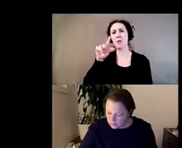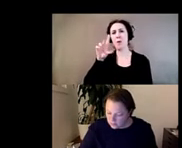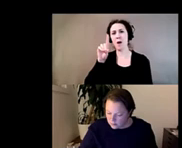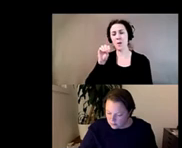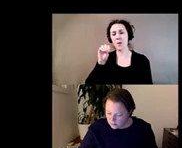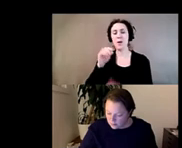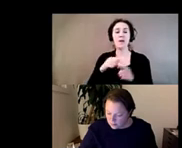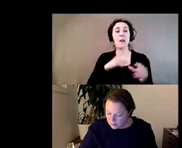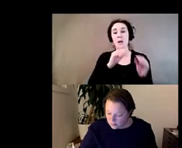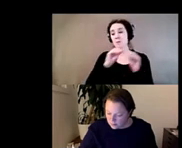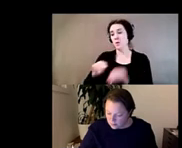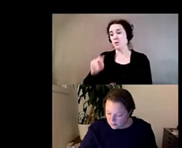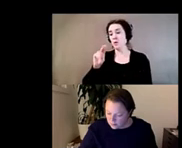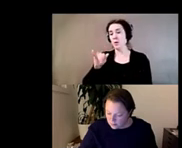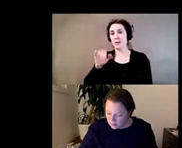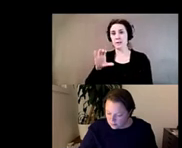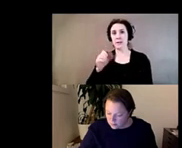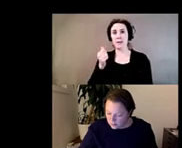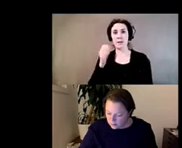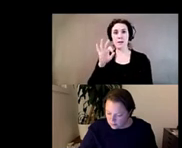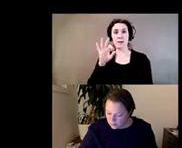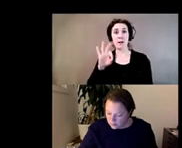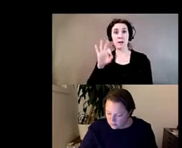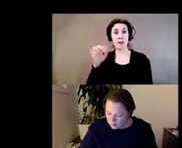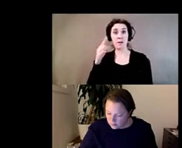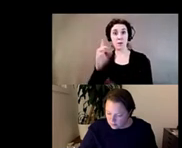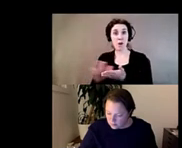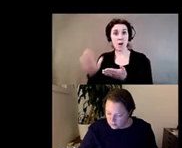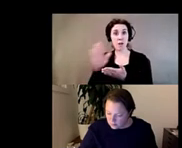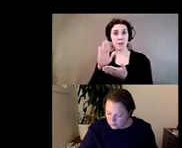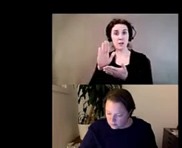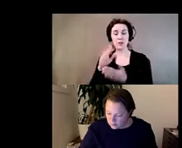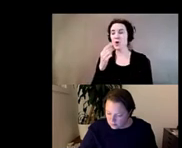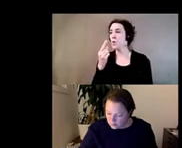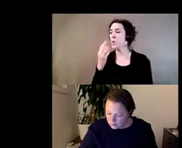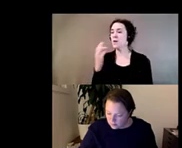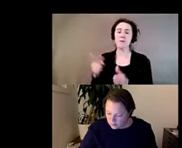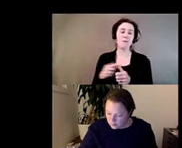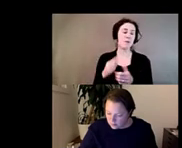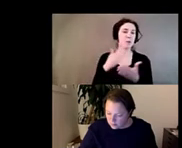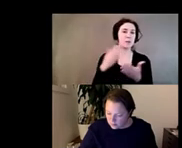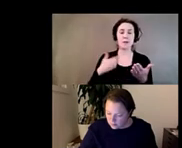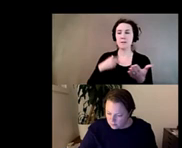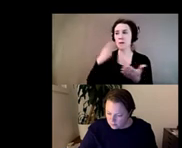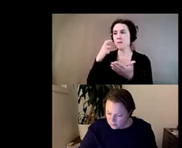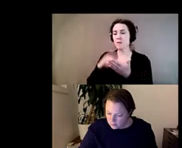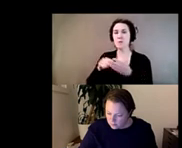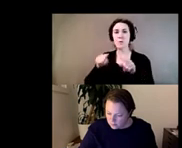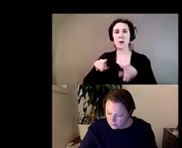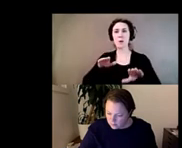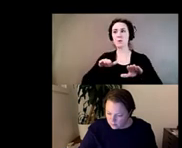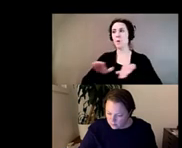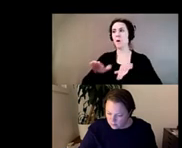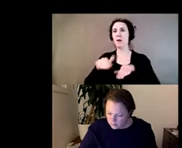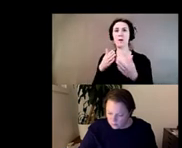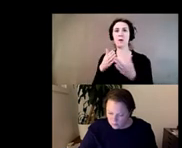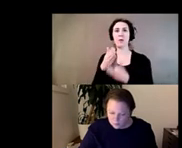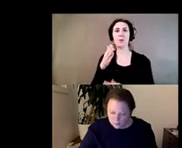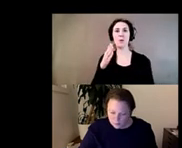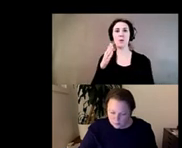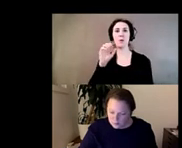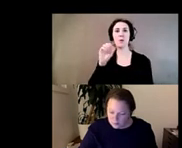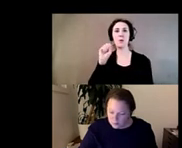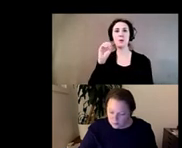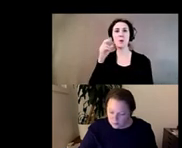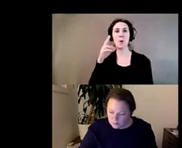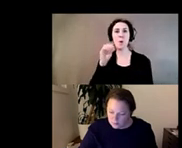uh in 1999 for college and uh one of the first things i saw as i was walking through soho was this billboard